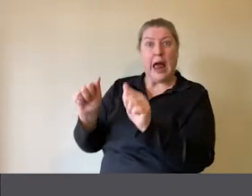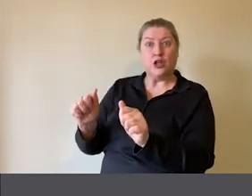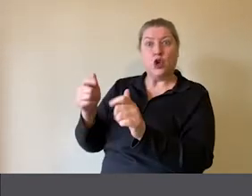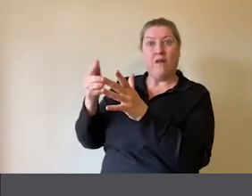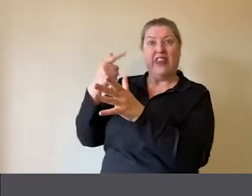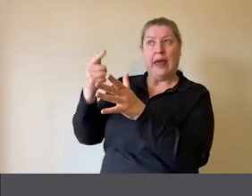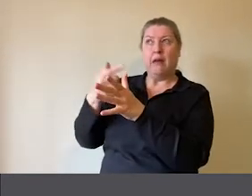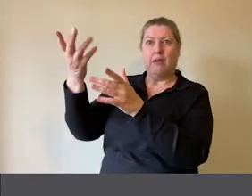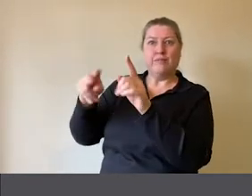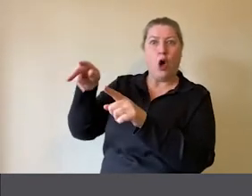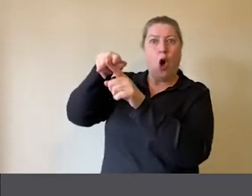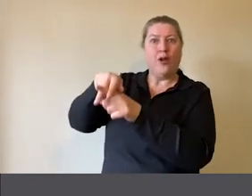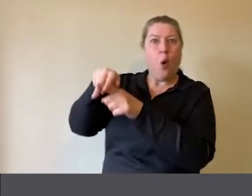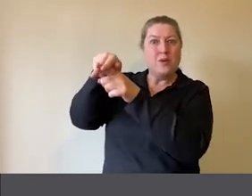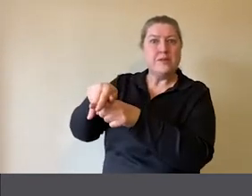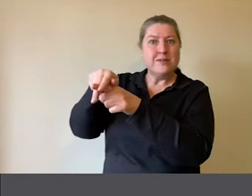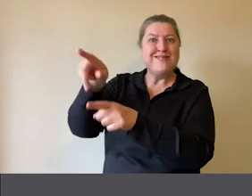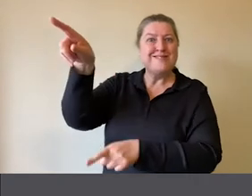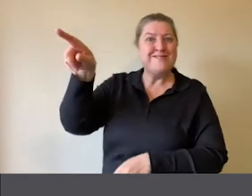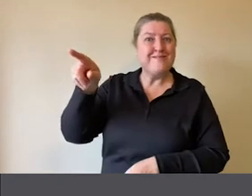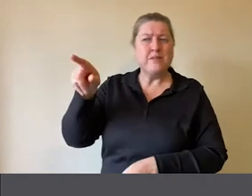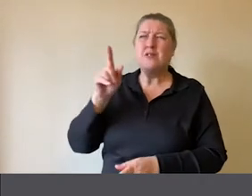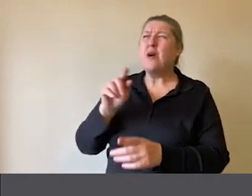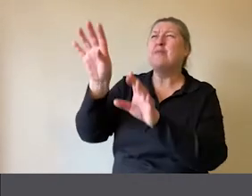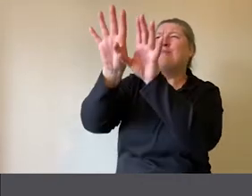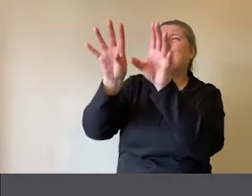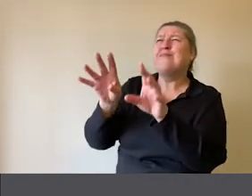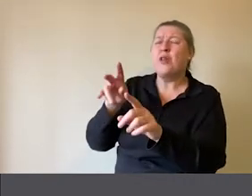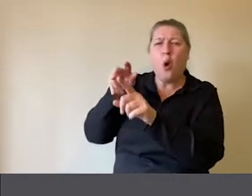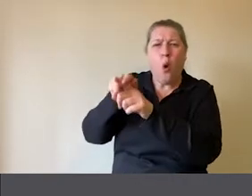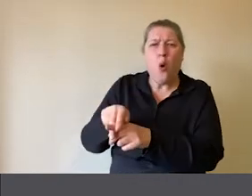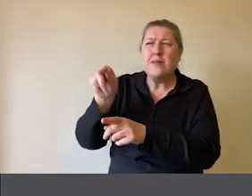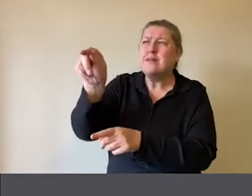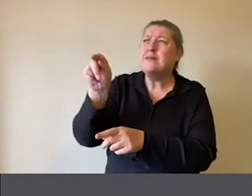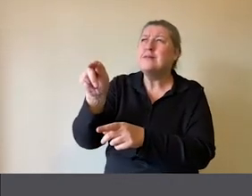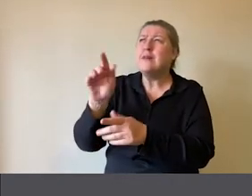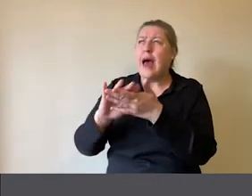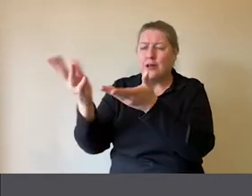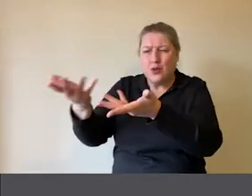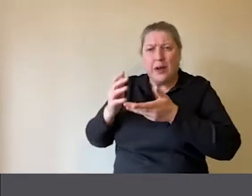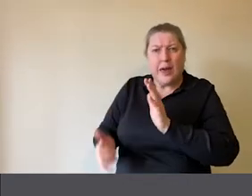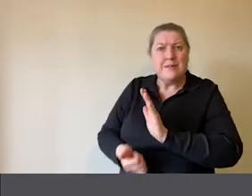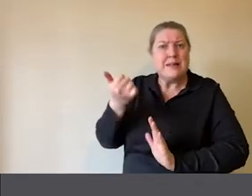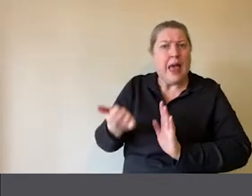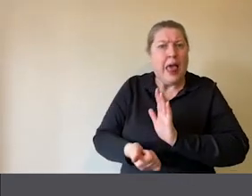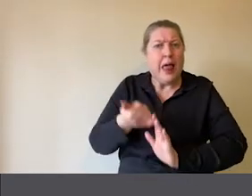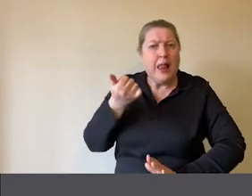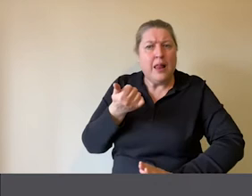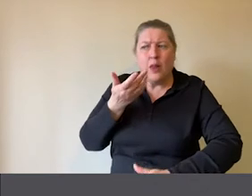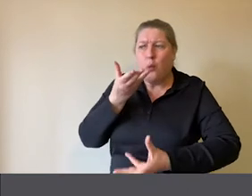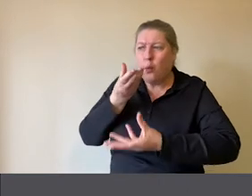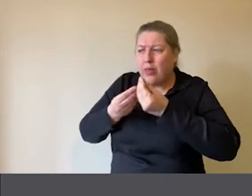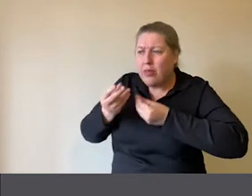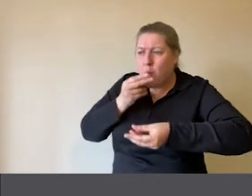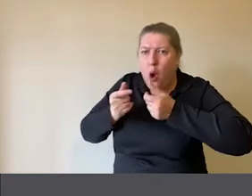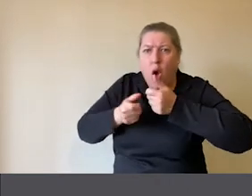So to make sense of Athena's horse, and also to skill us up with some vocabulary when